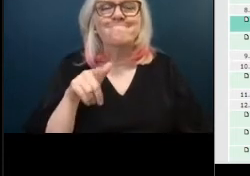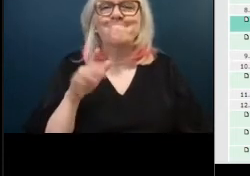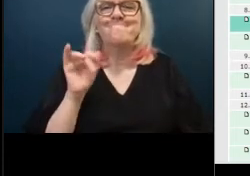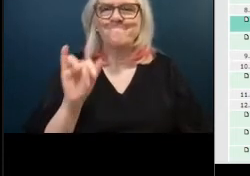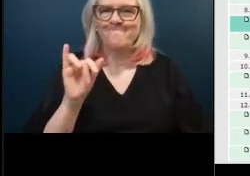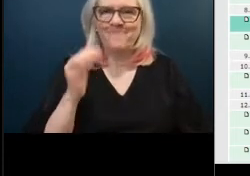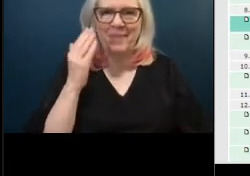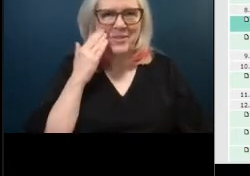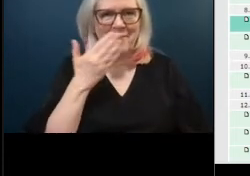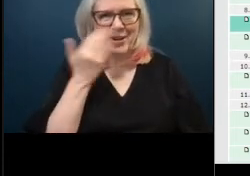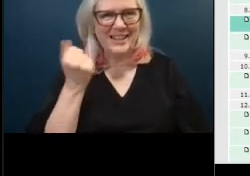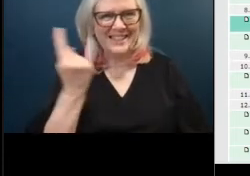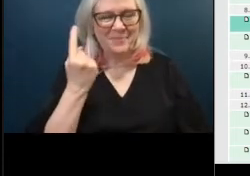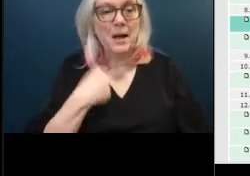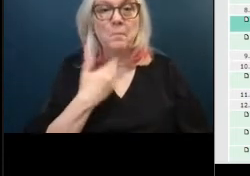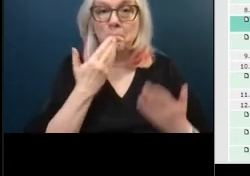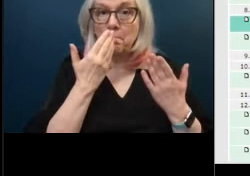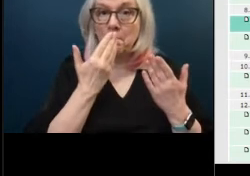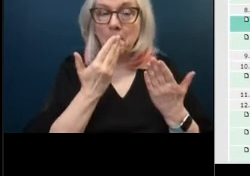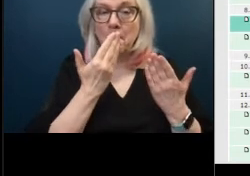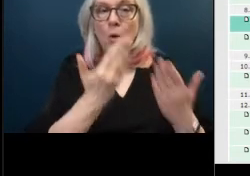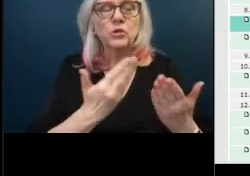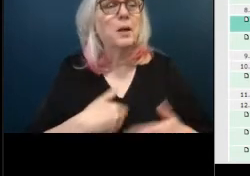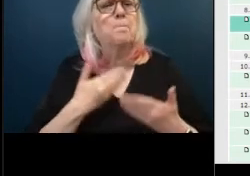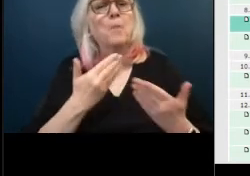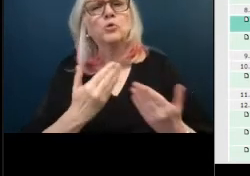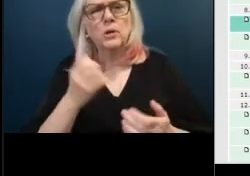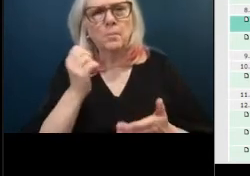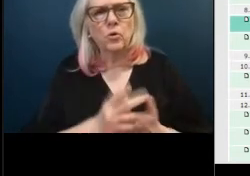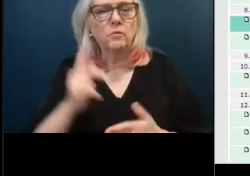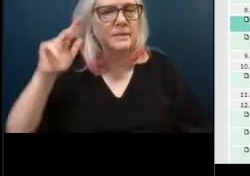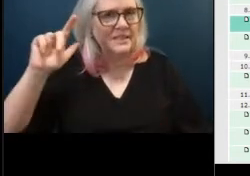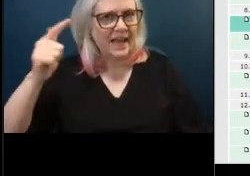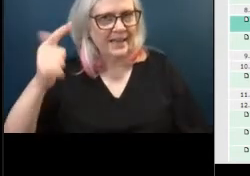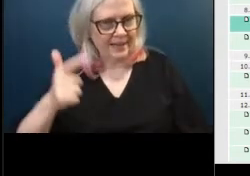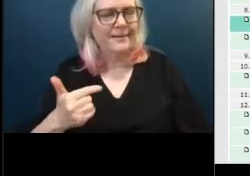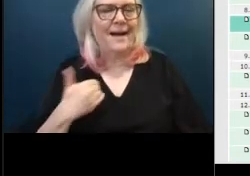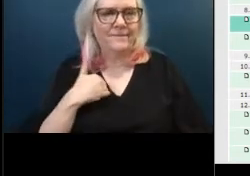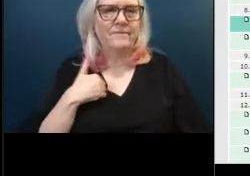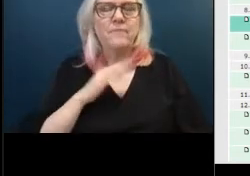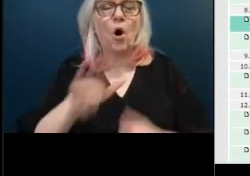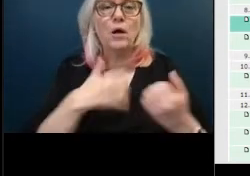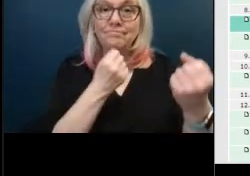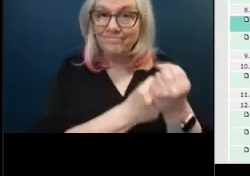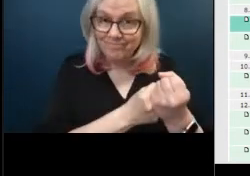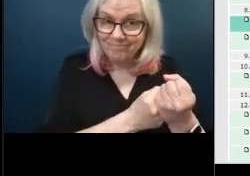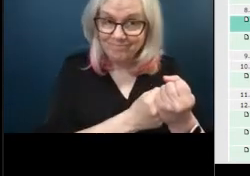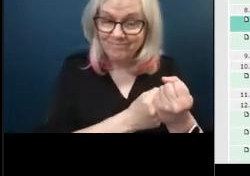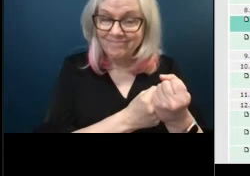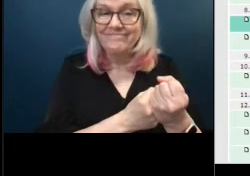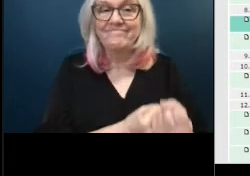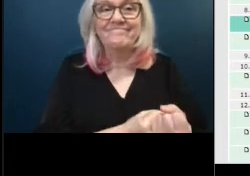uh may have a motion to approve ordinance second we have a motion and a second all those in favor say aye oh no